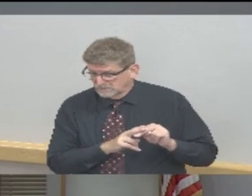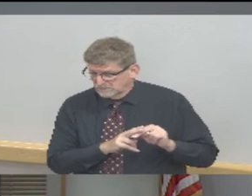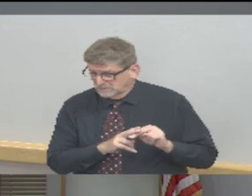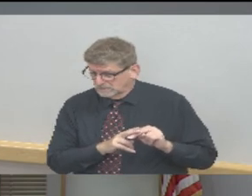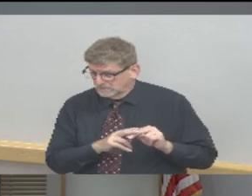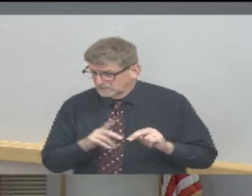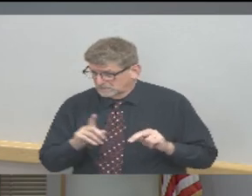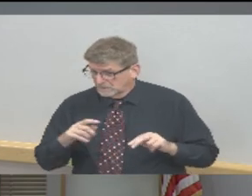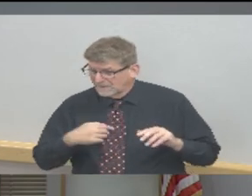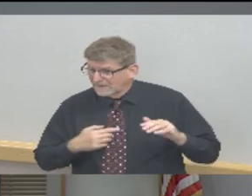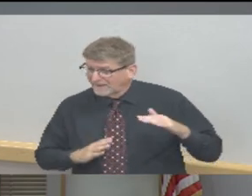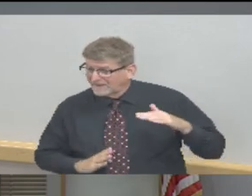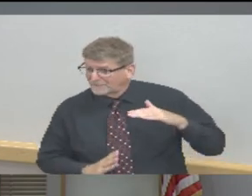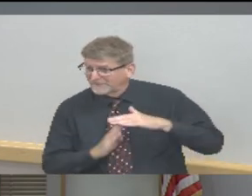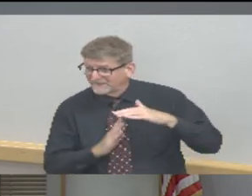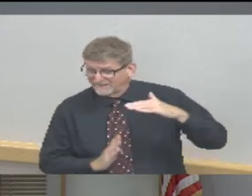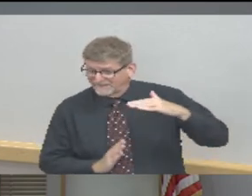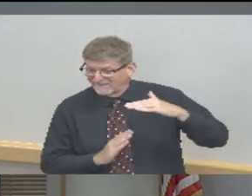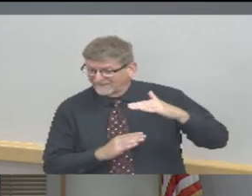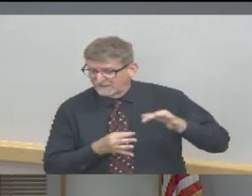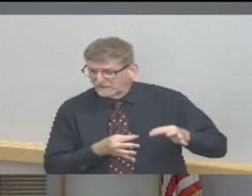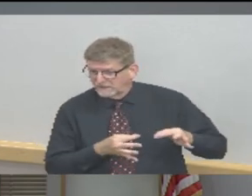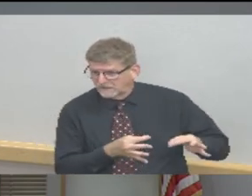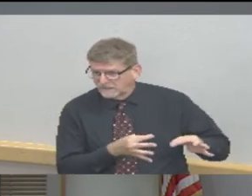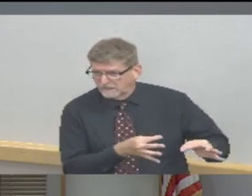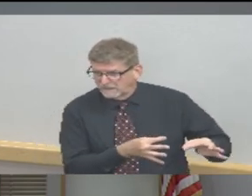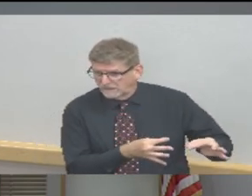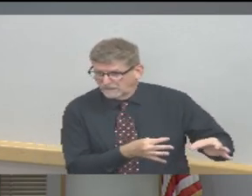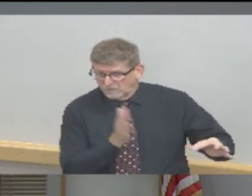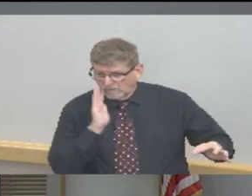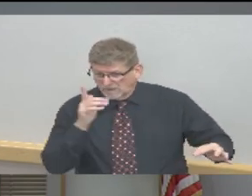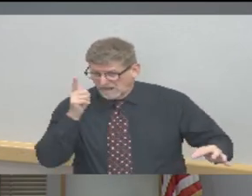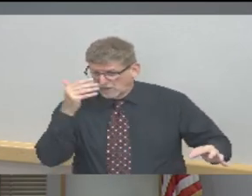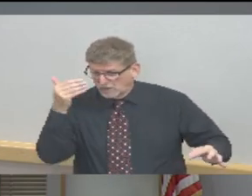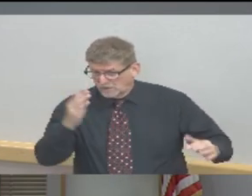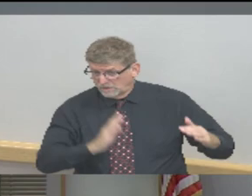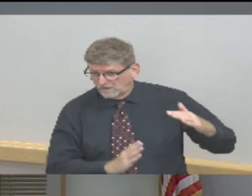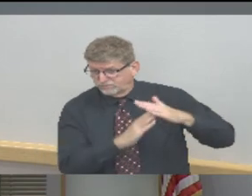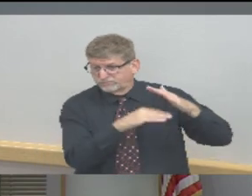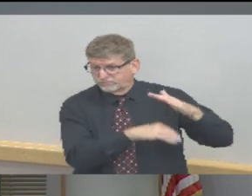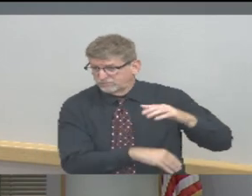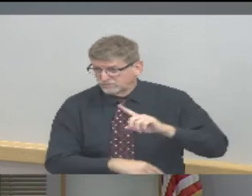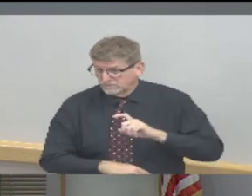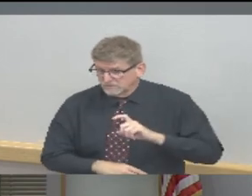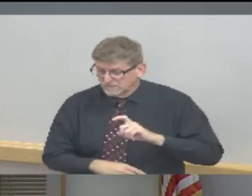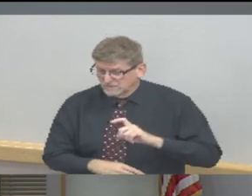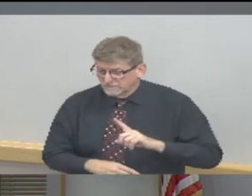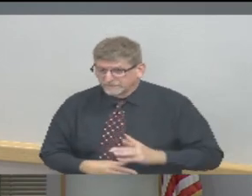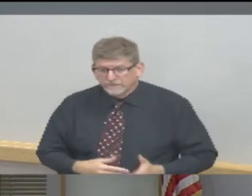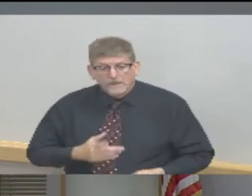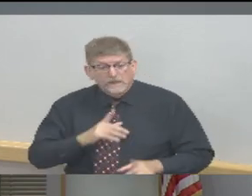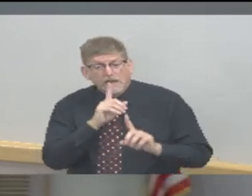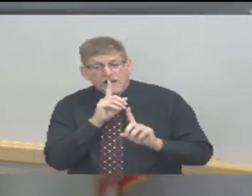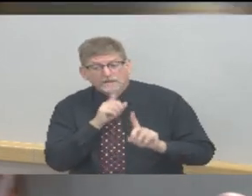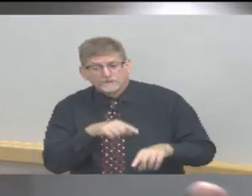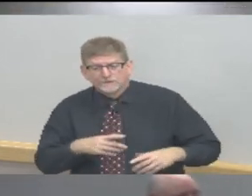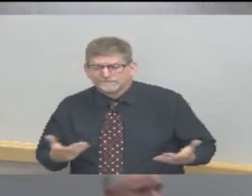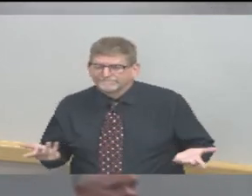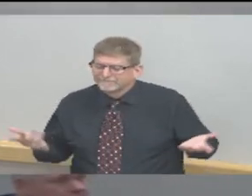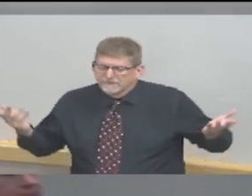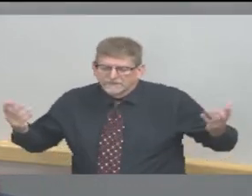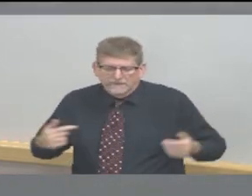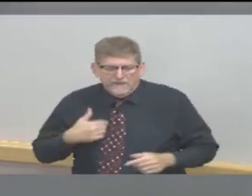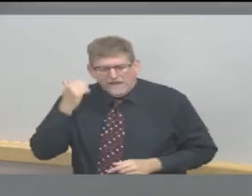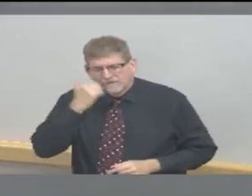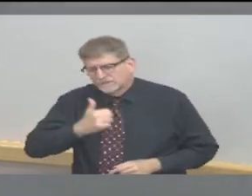It's always a possibility and we watch those numbers from day to day very closely. And one thing you'll notice if you look